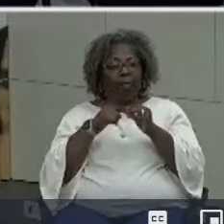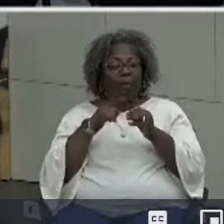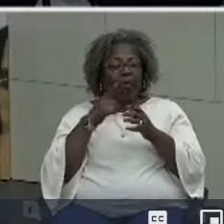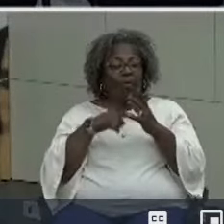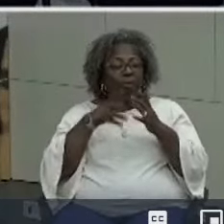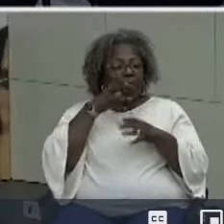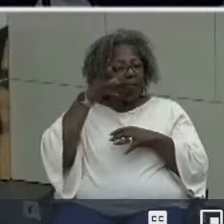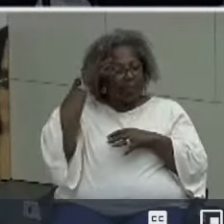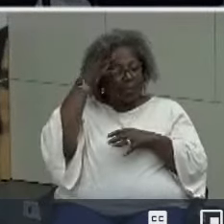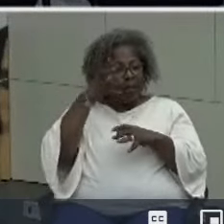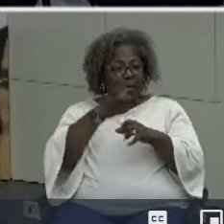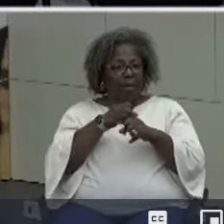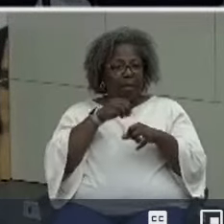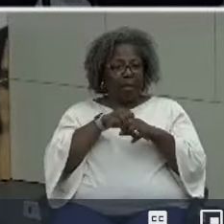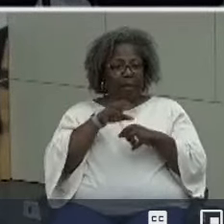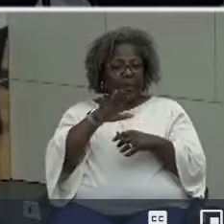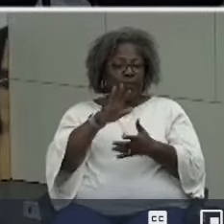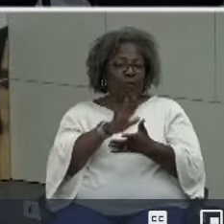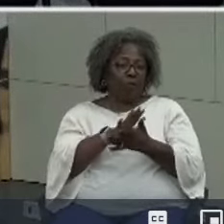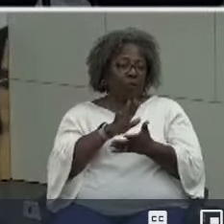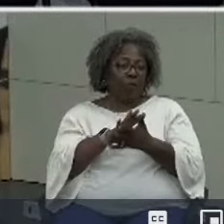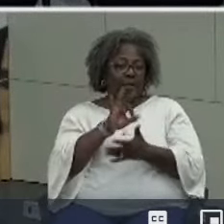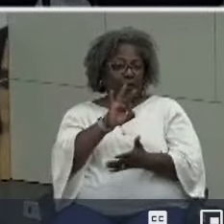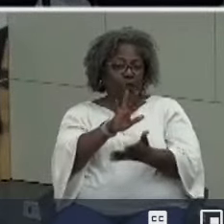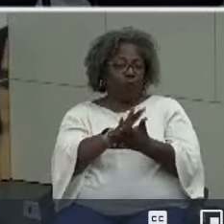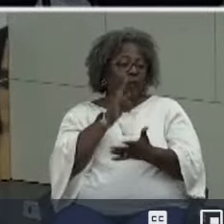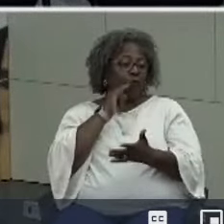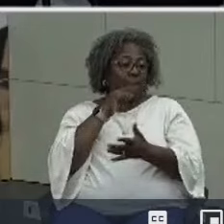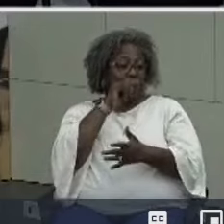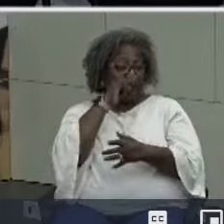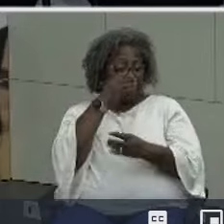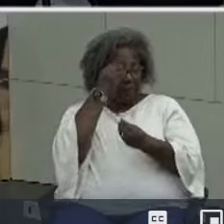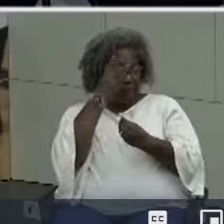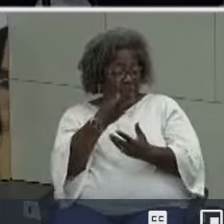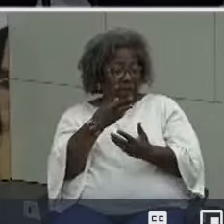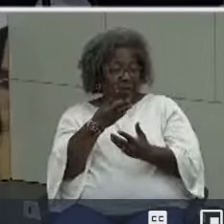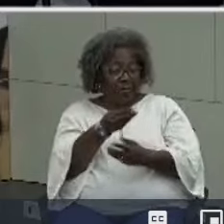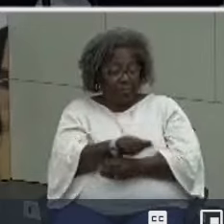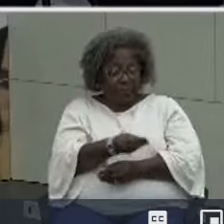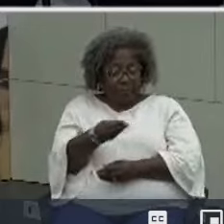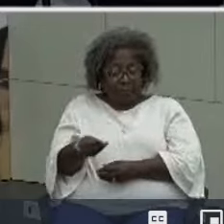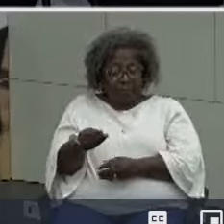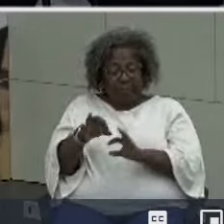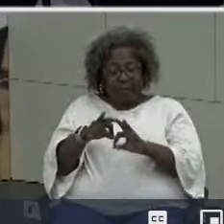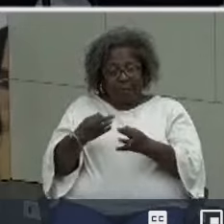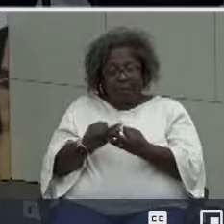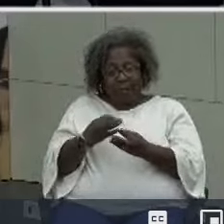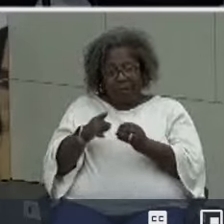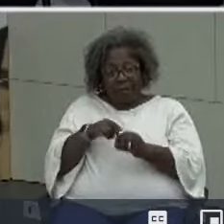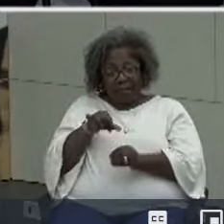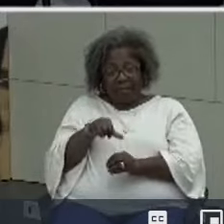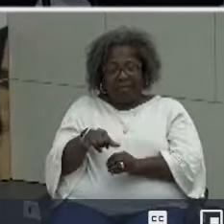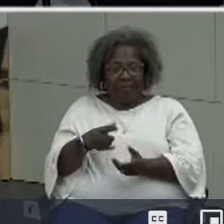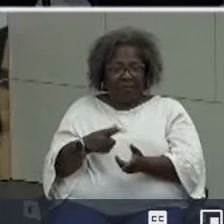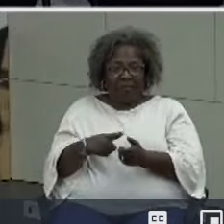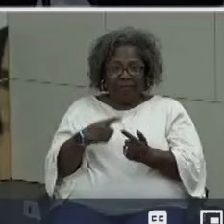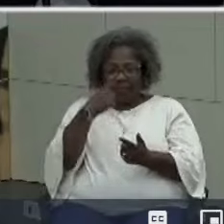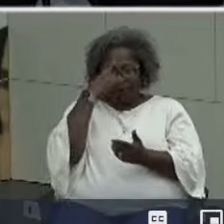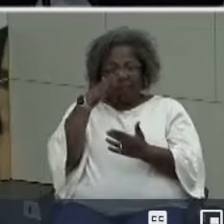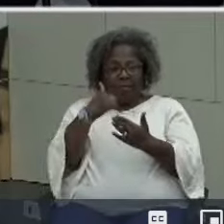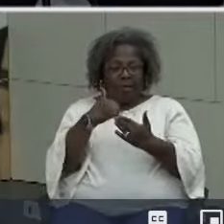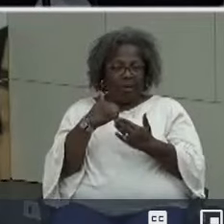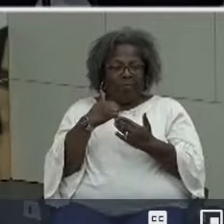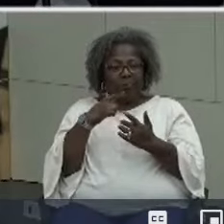parents getting when they're at school for their kids as information gets to families about this then i think that helps